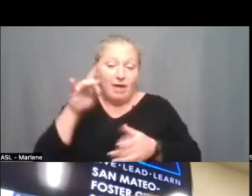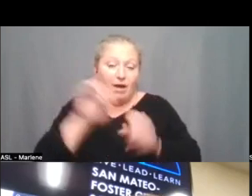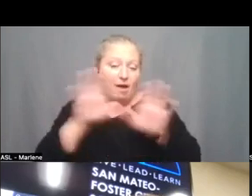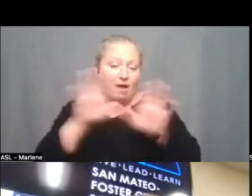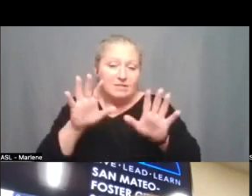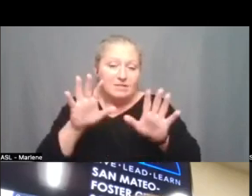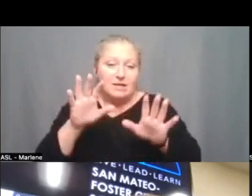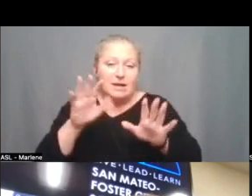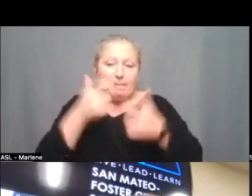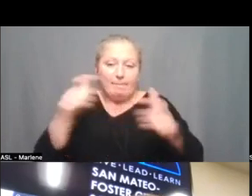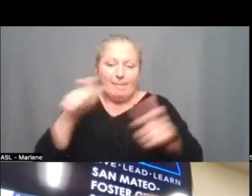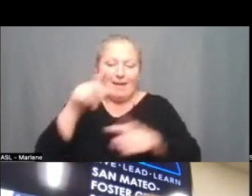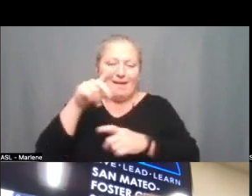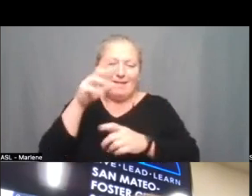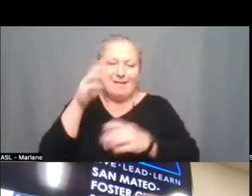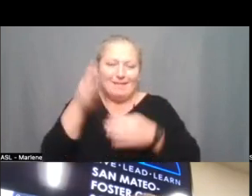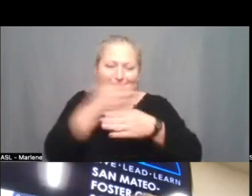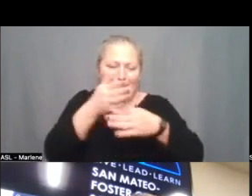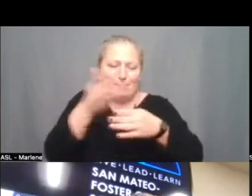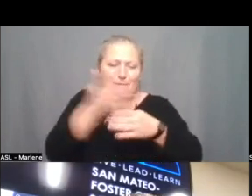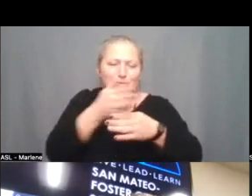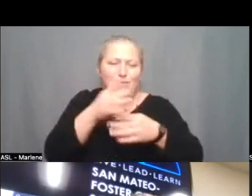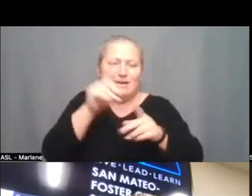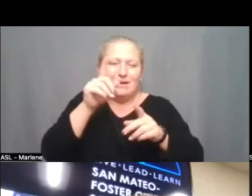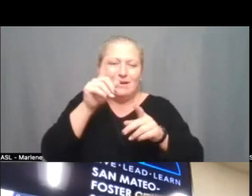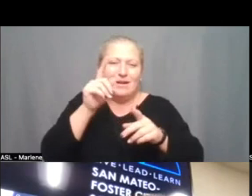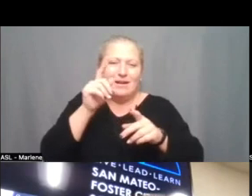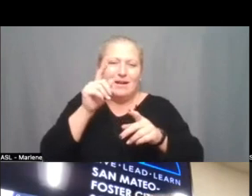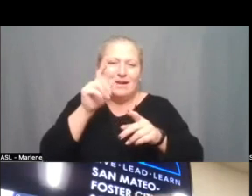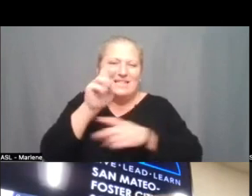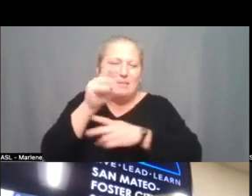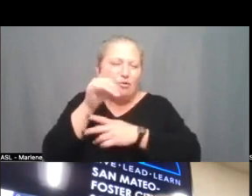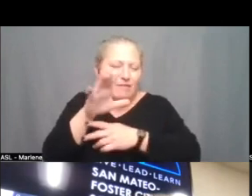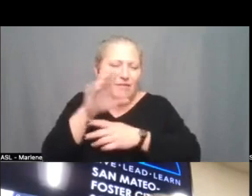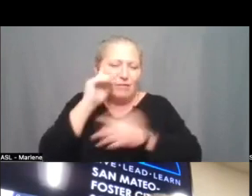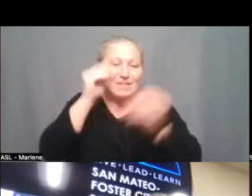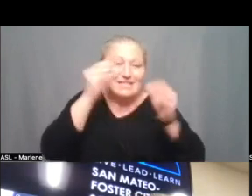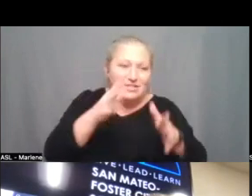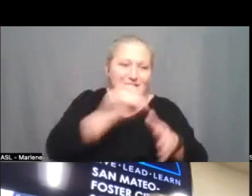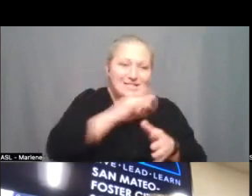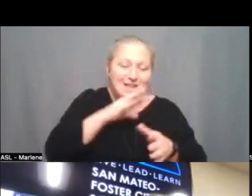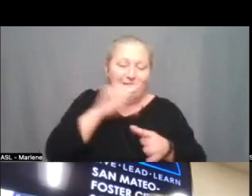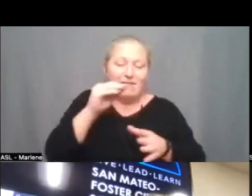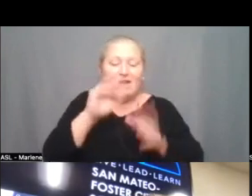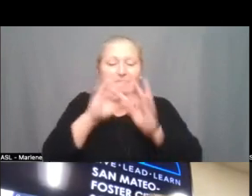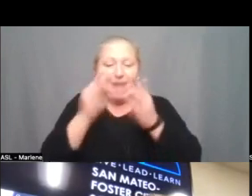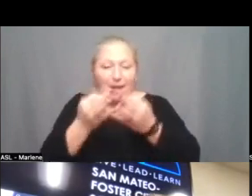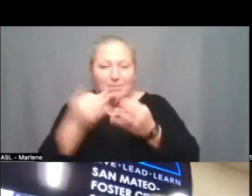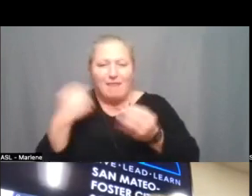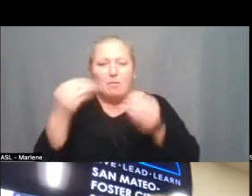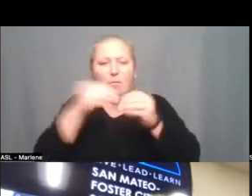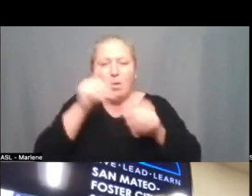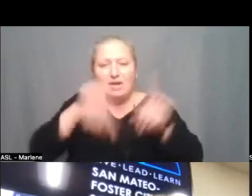is a big gap between the demographics of our teaching staff and our family students and families um we have a more diverse